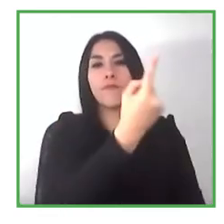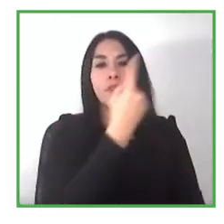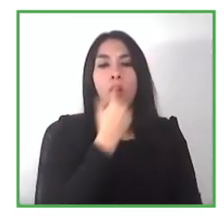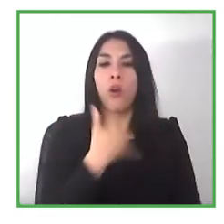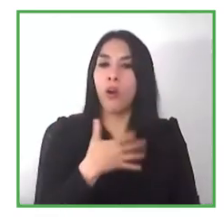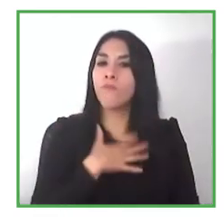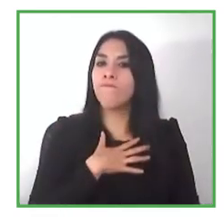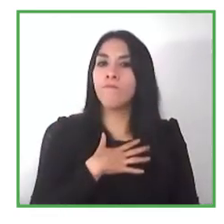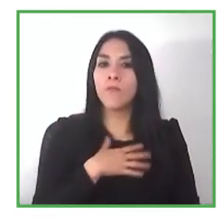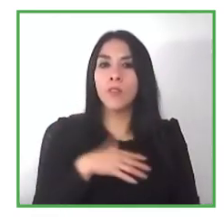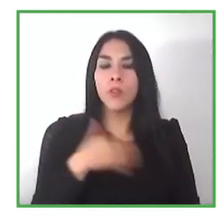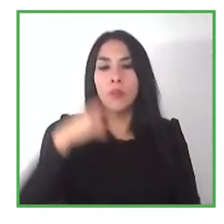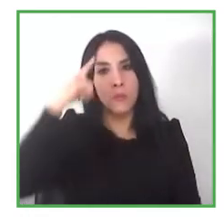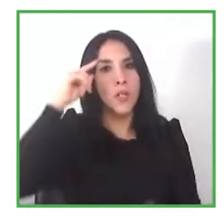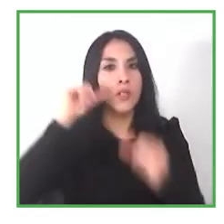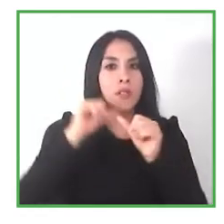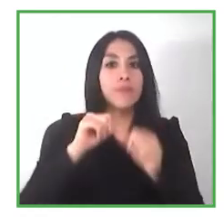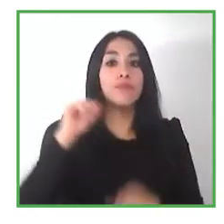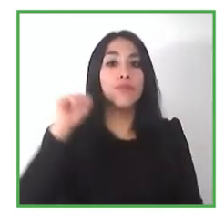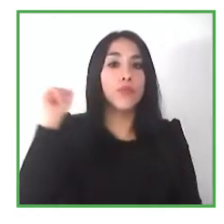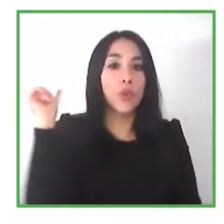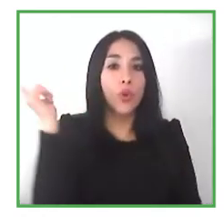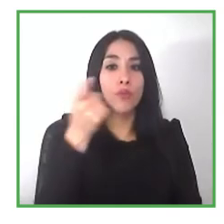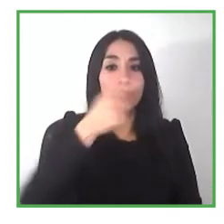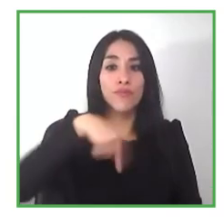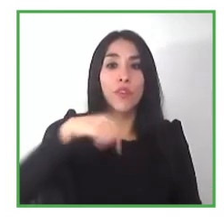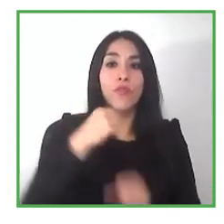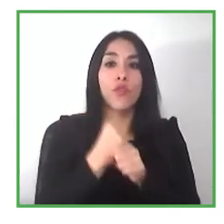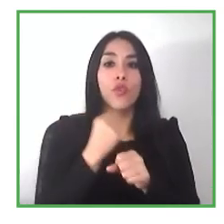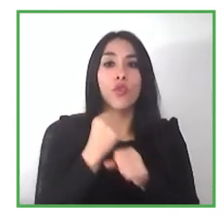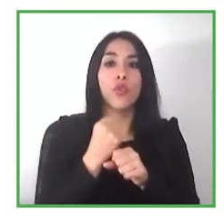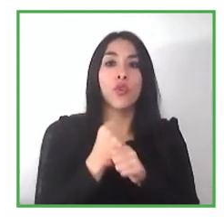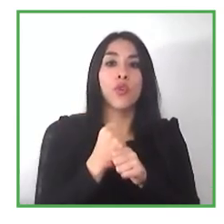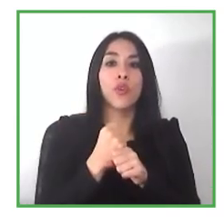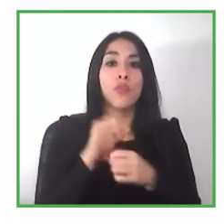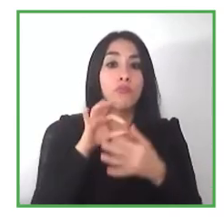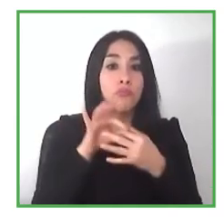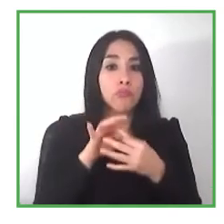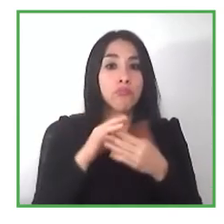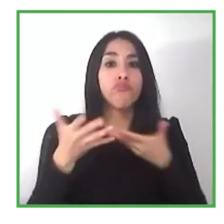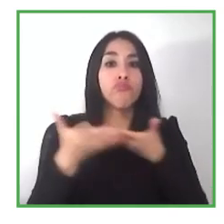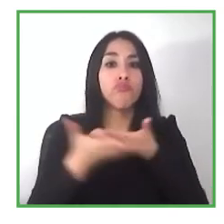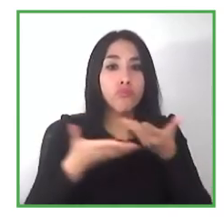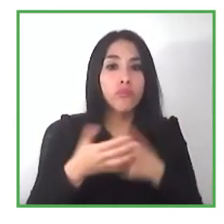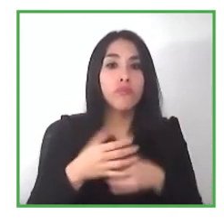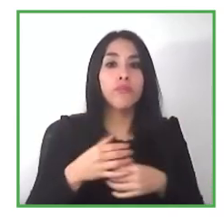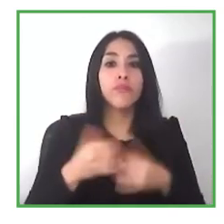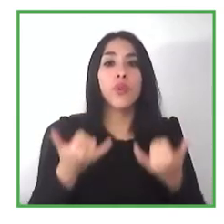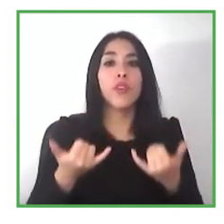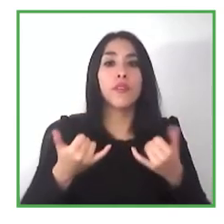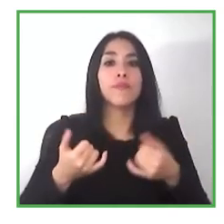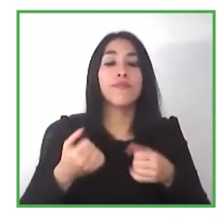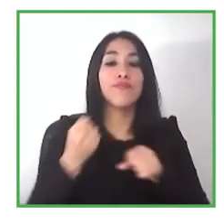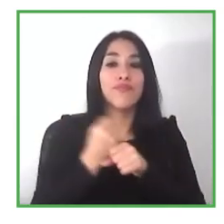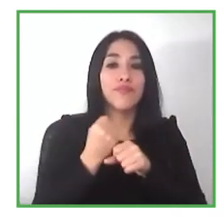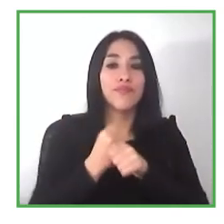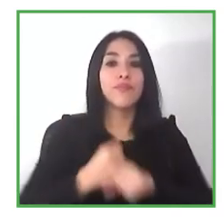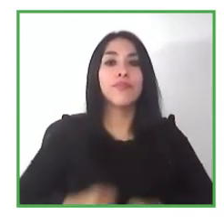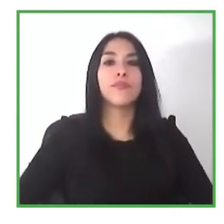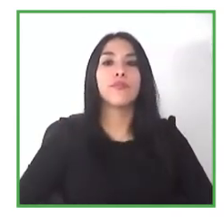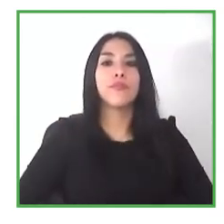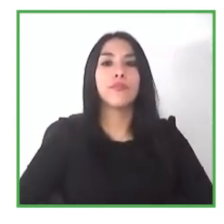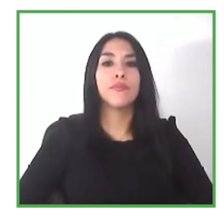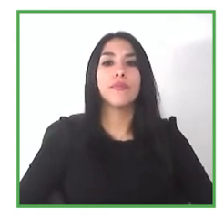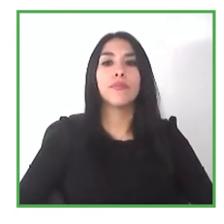it is important to know that you are also collaborating so your opinion is very